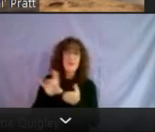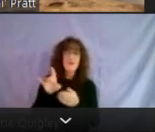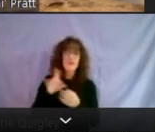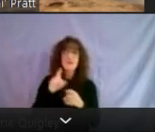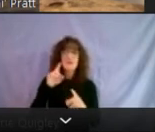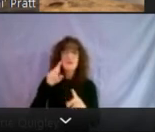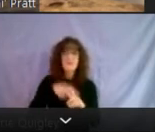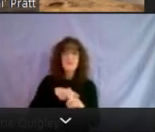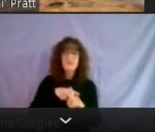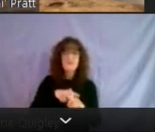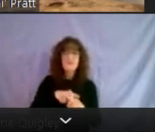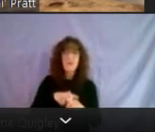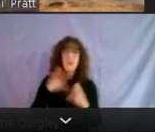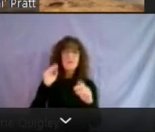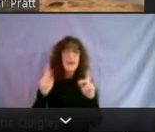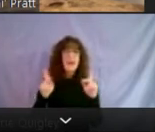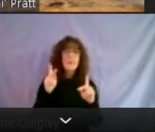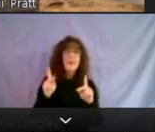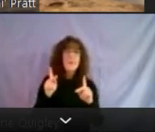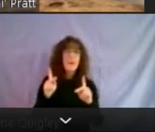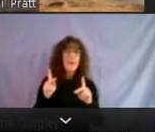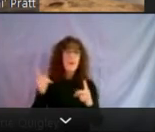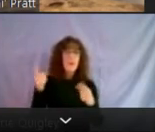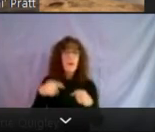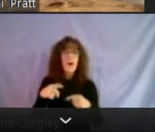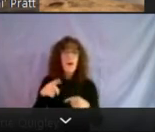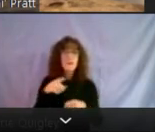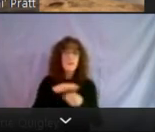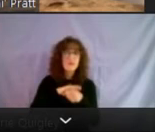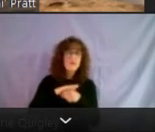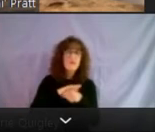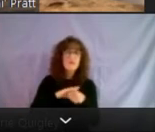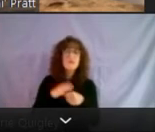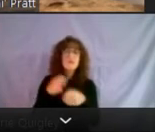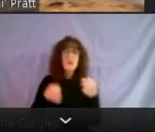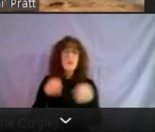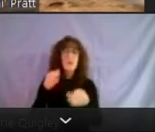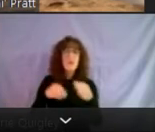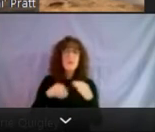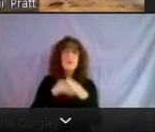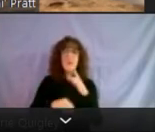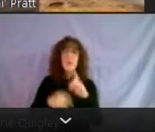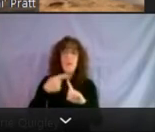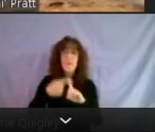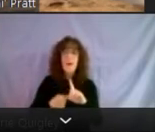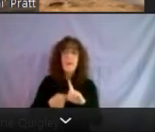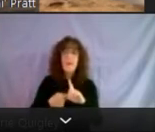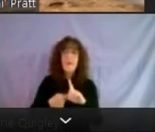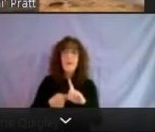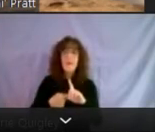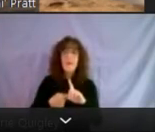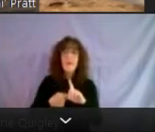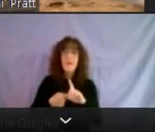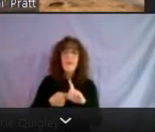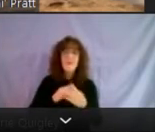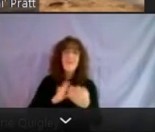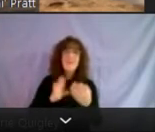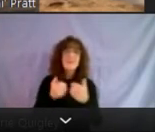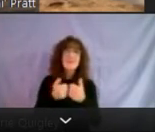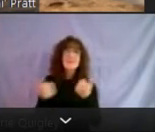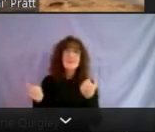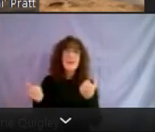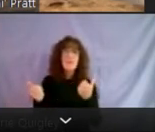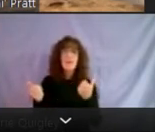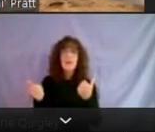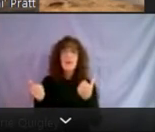trying to come to district court in, you know, less than a month, uh, facing separate eviction cases